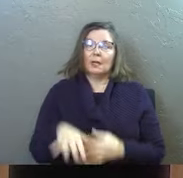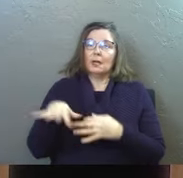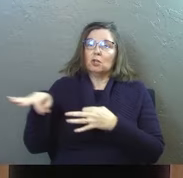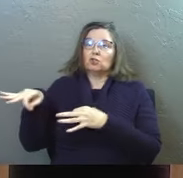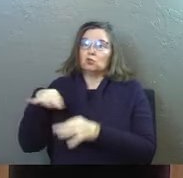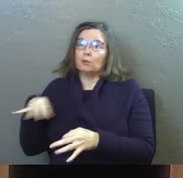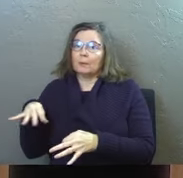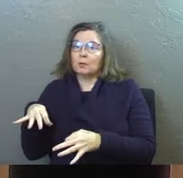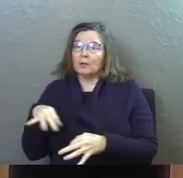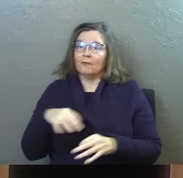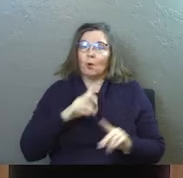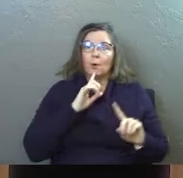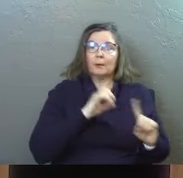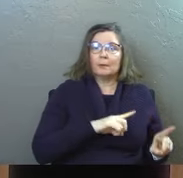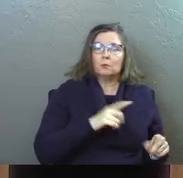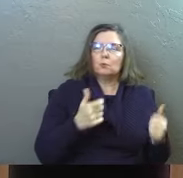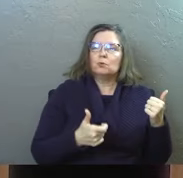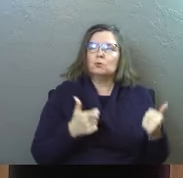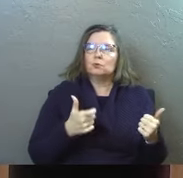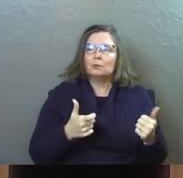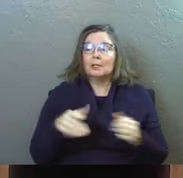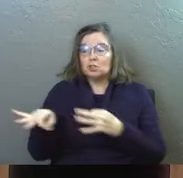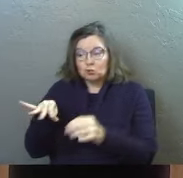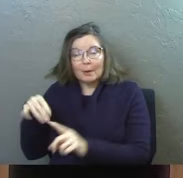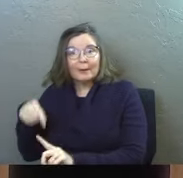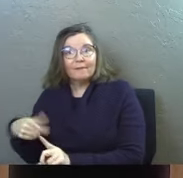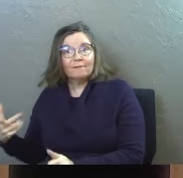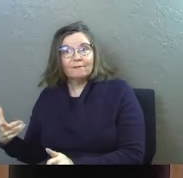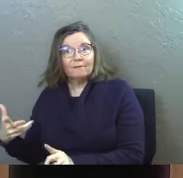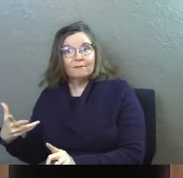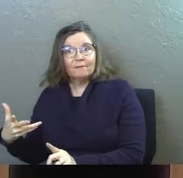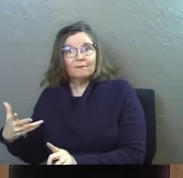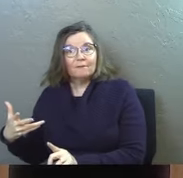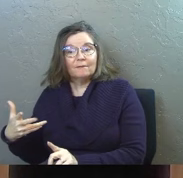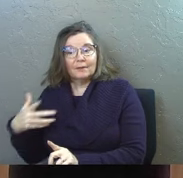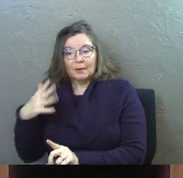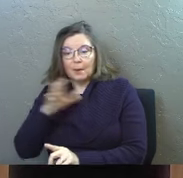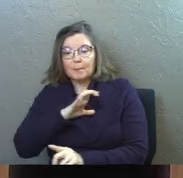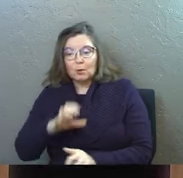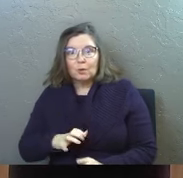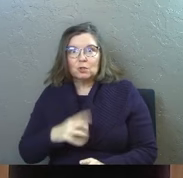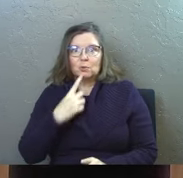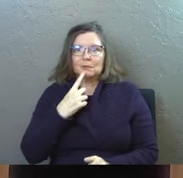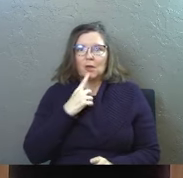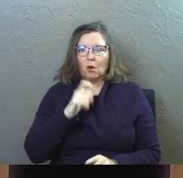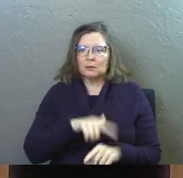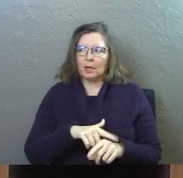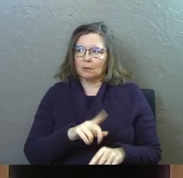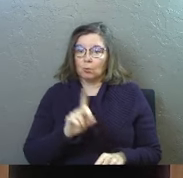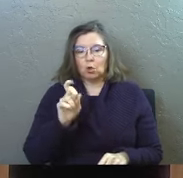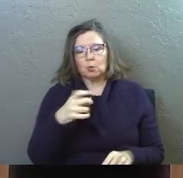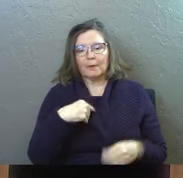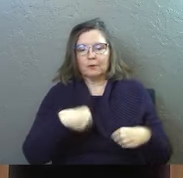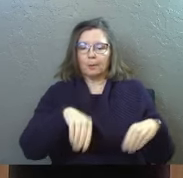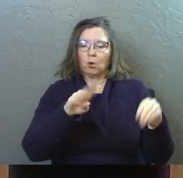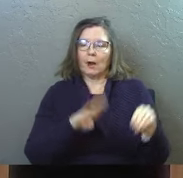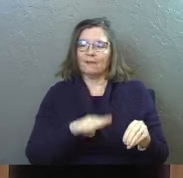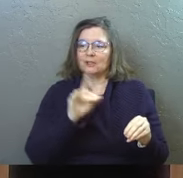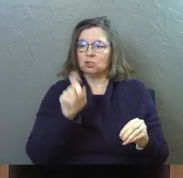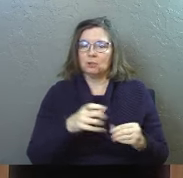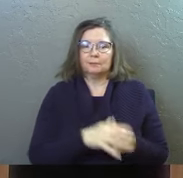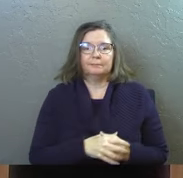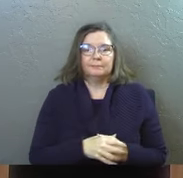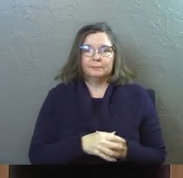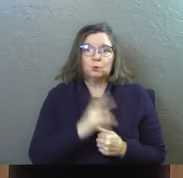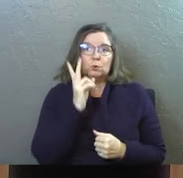descriptive or prescriptive it's descriptive but Christians will walk around all the time and say well you ought to put out a fleece